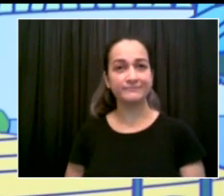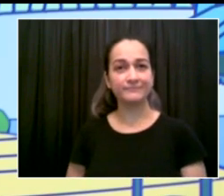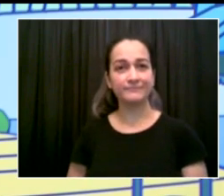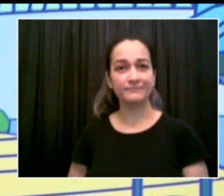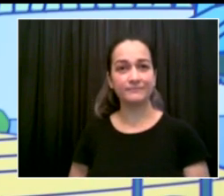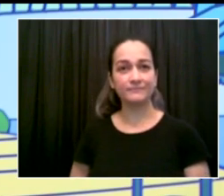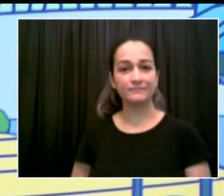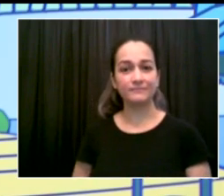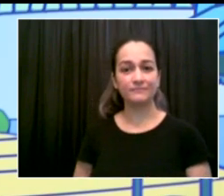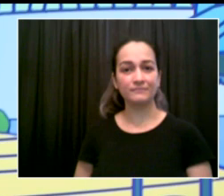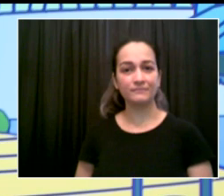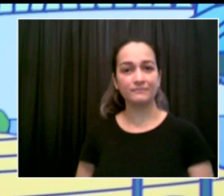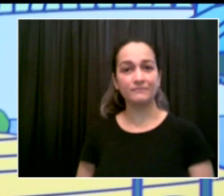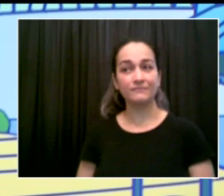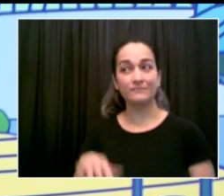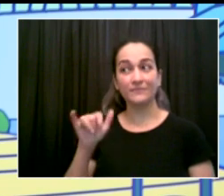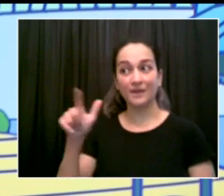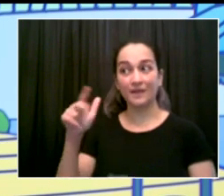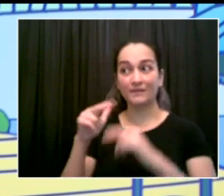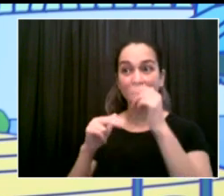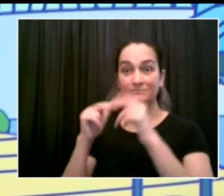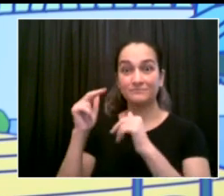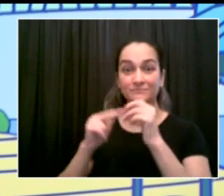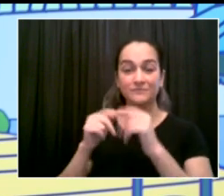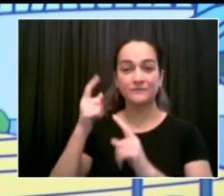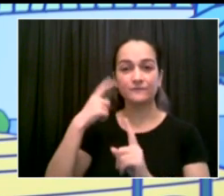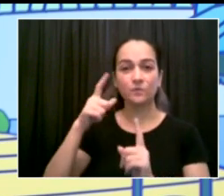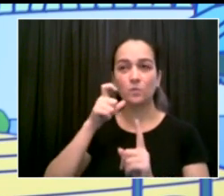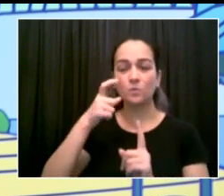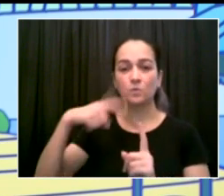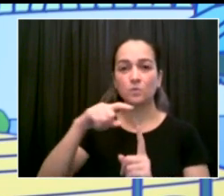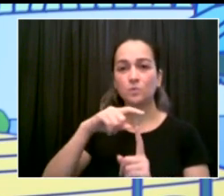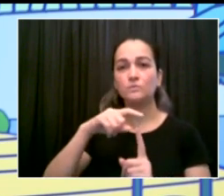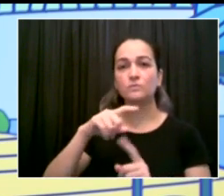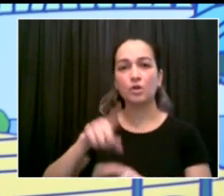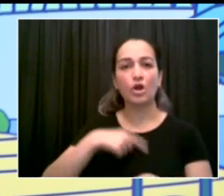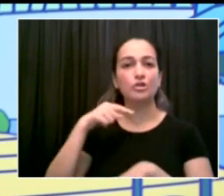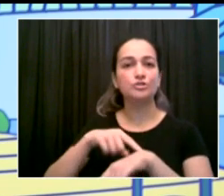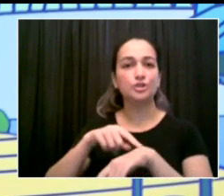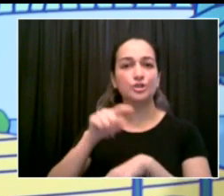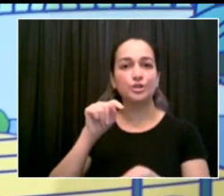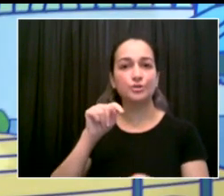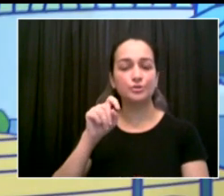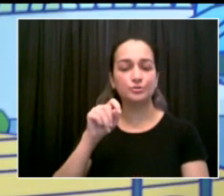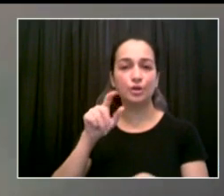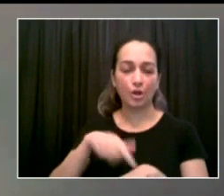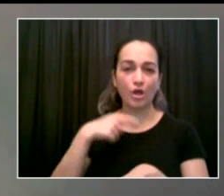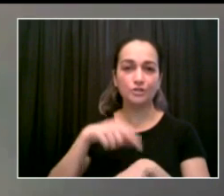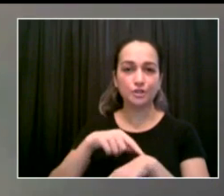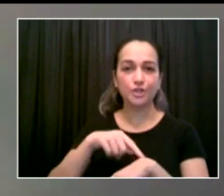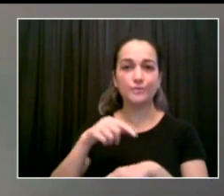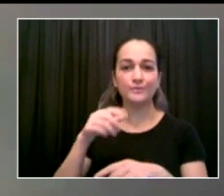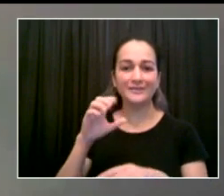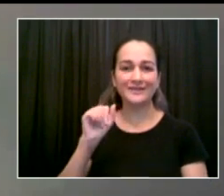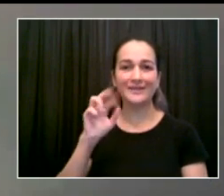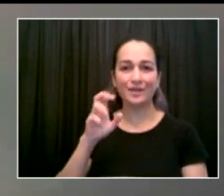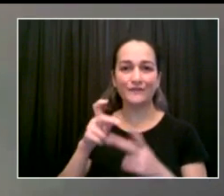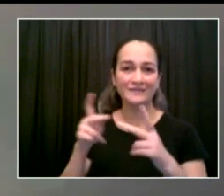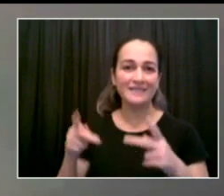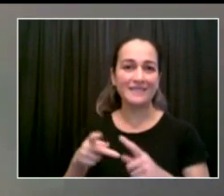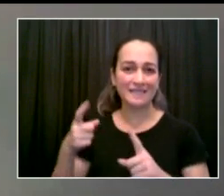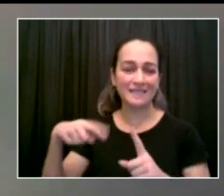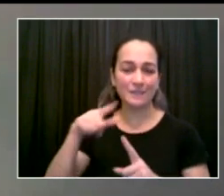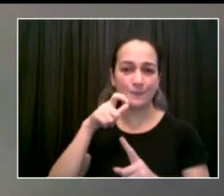Thank you, sir, and this is so great that I get an opportunity to thank you and the borough president for making this amazing